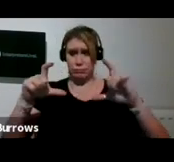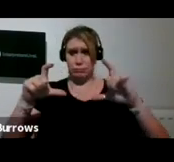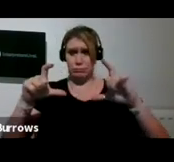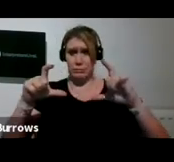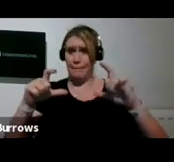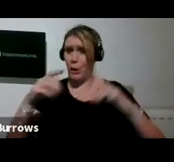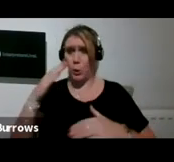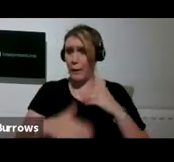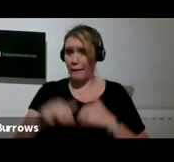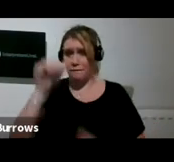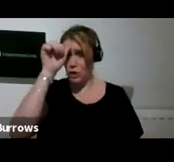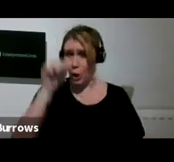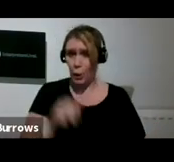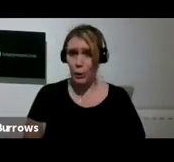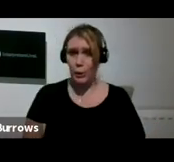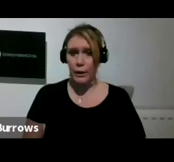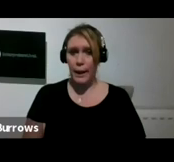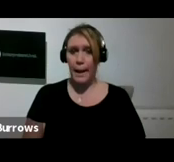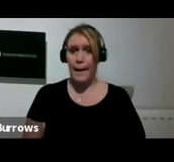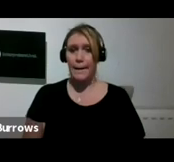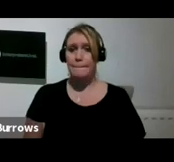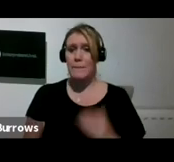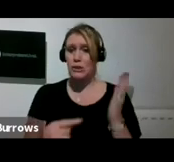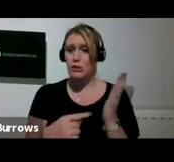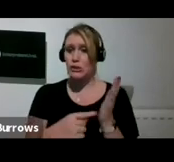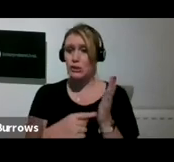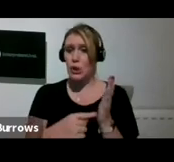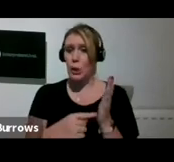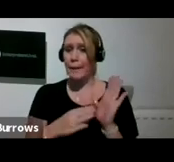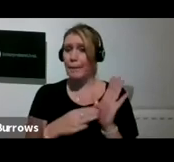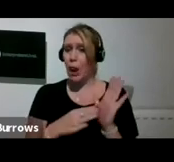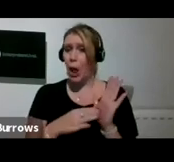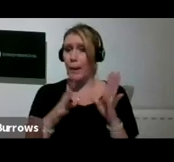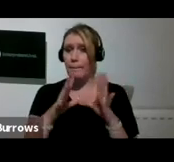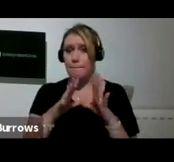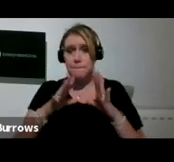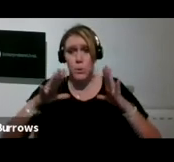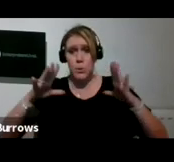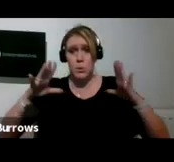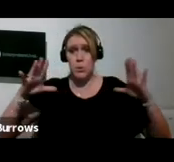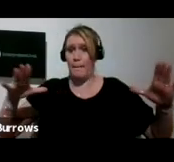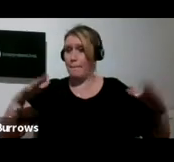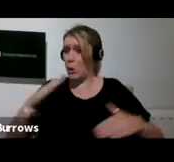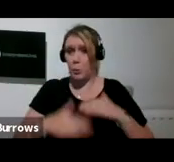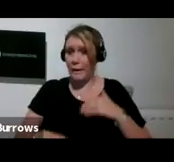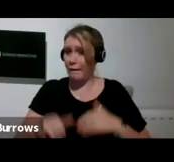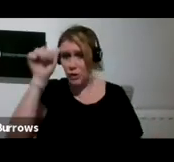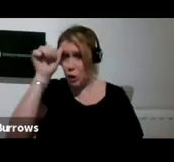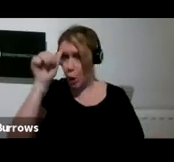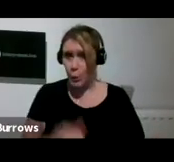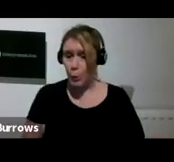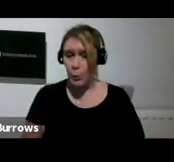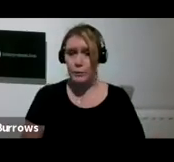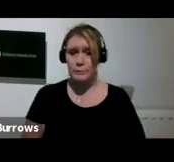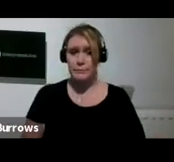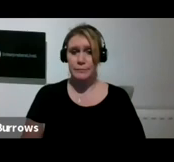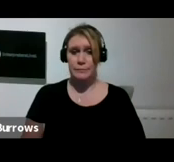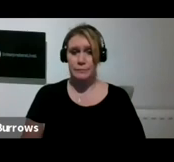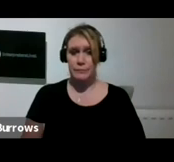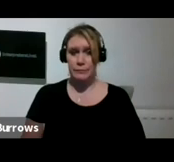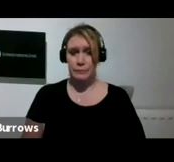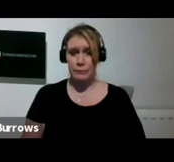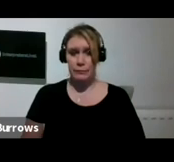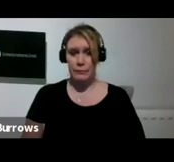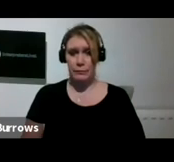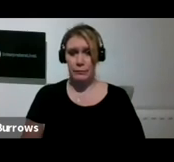Malone that's a much, much bigger piece of paper but, again, you would never know it. I'm going to just keep scrolling down.